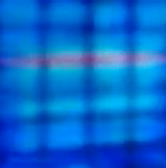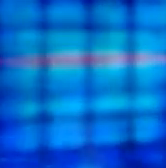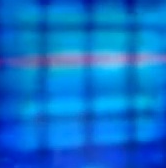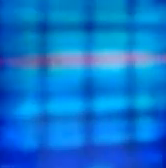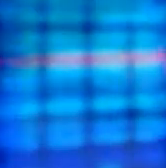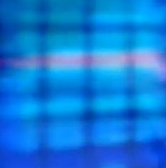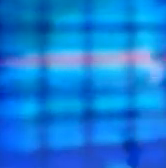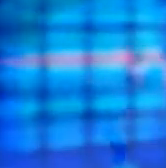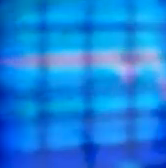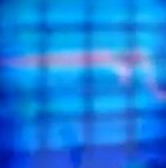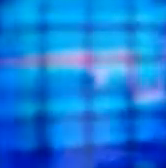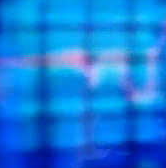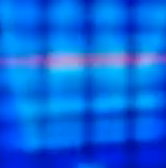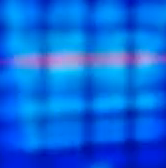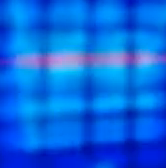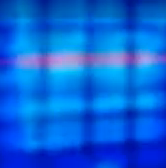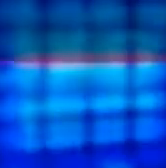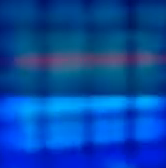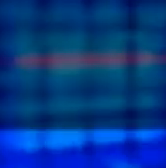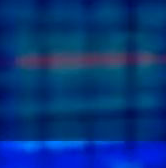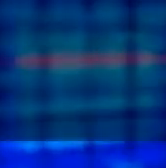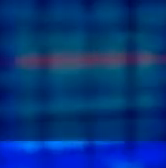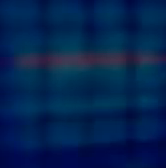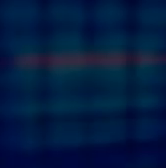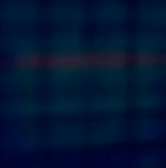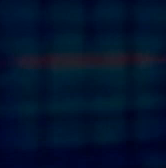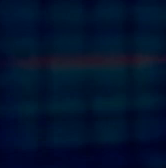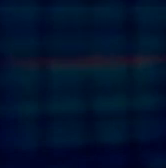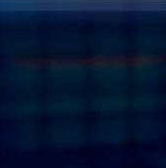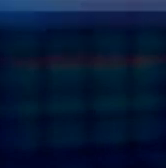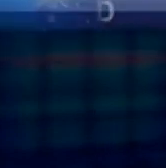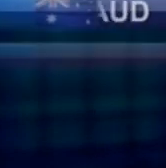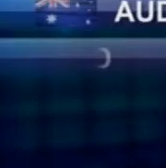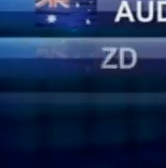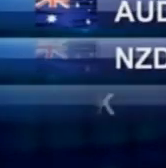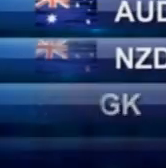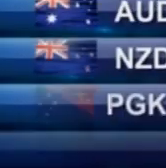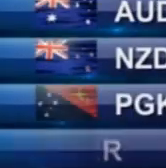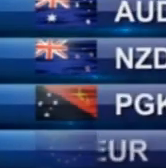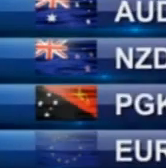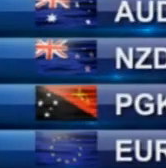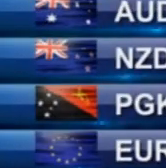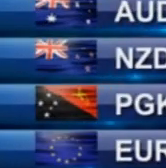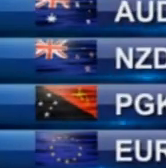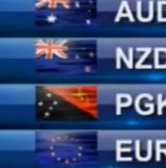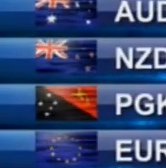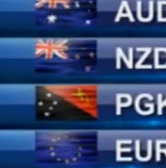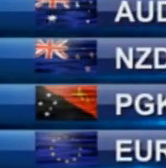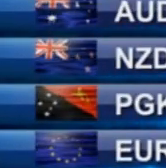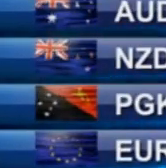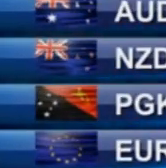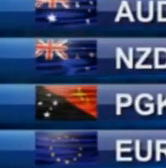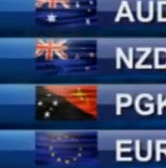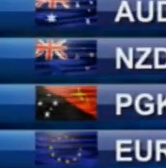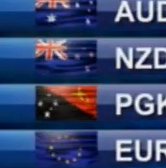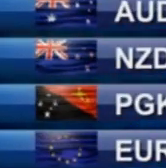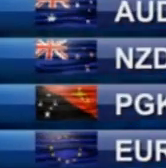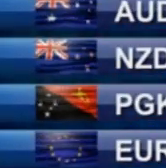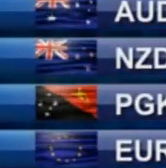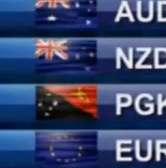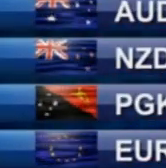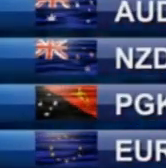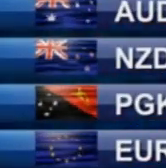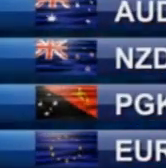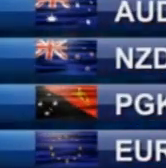Here are the local exchange rates that set early this morning. The Fiji dollar rose against our two major trading partners, the Ozi and